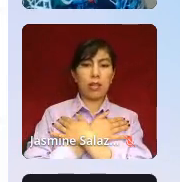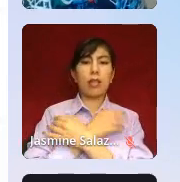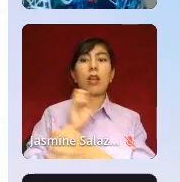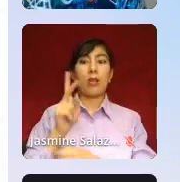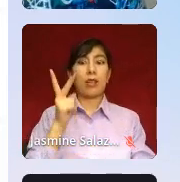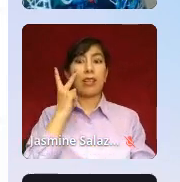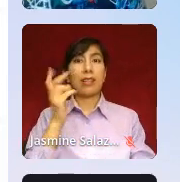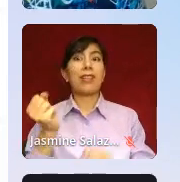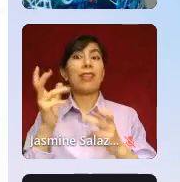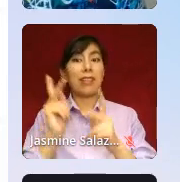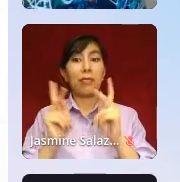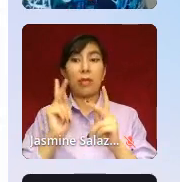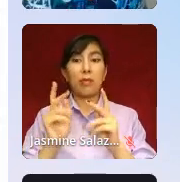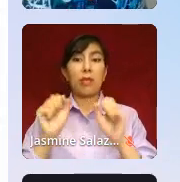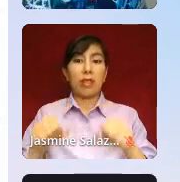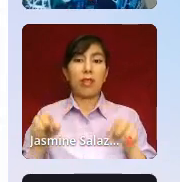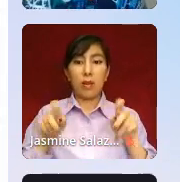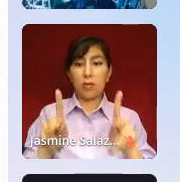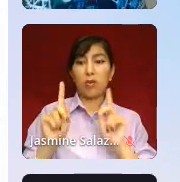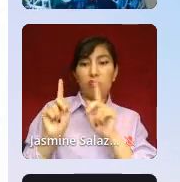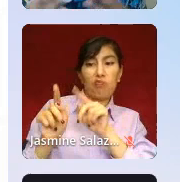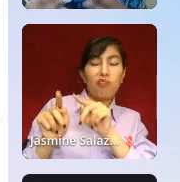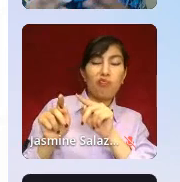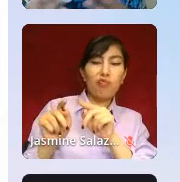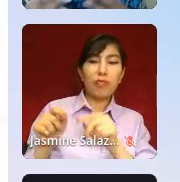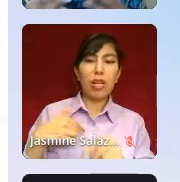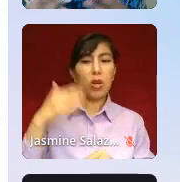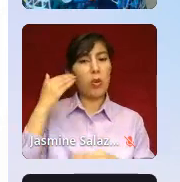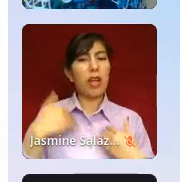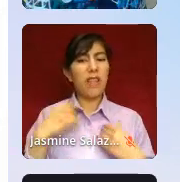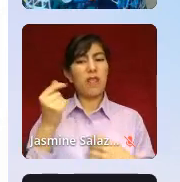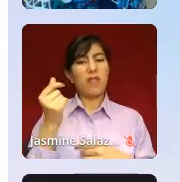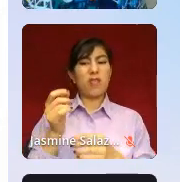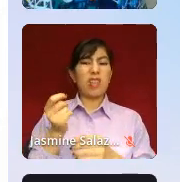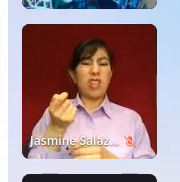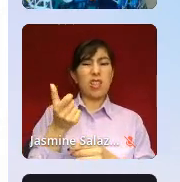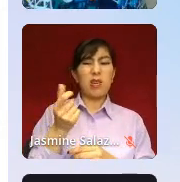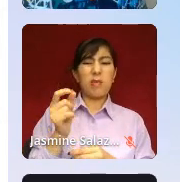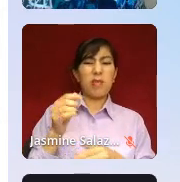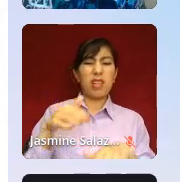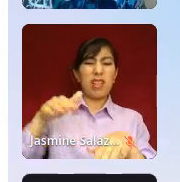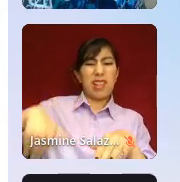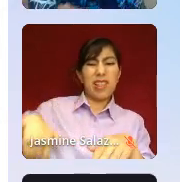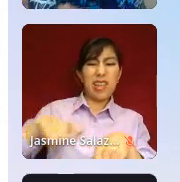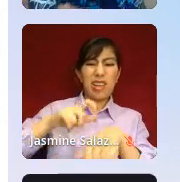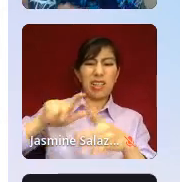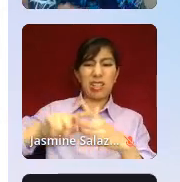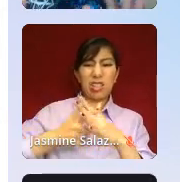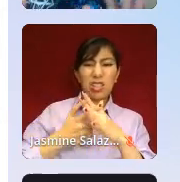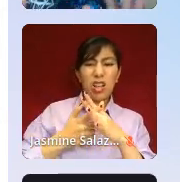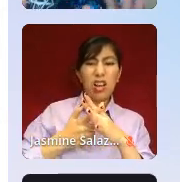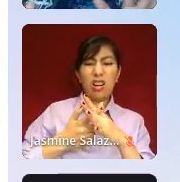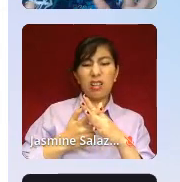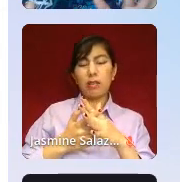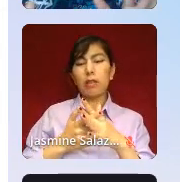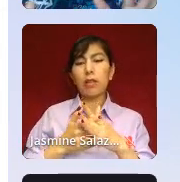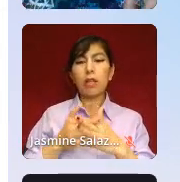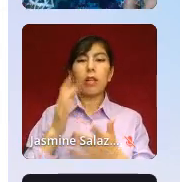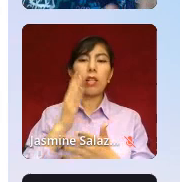of folks had the opportunity. I know we had a little bit of a late start with the networking lounge. There was some